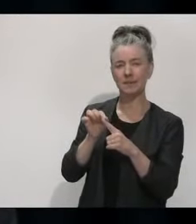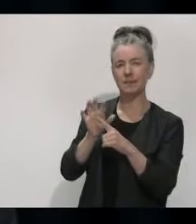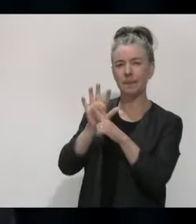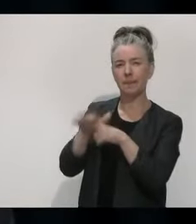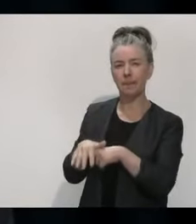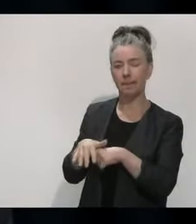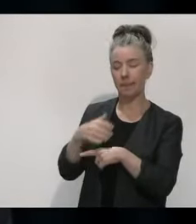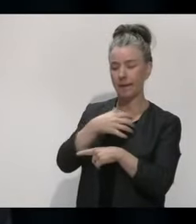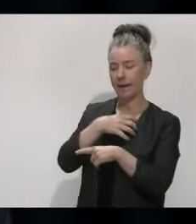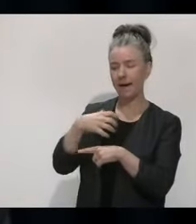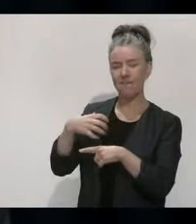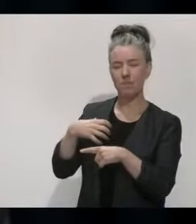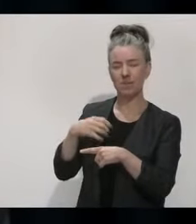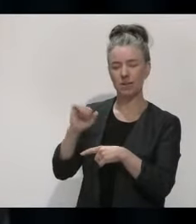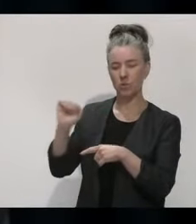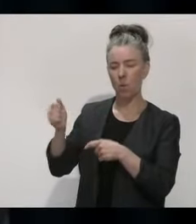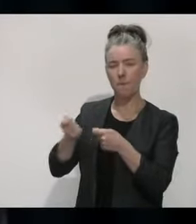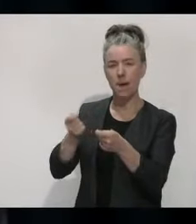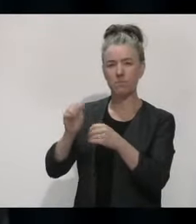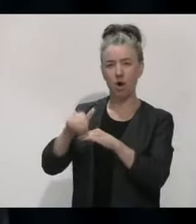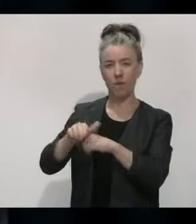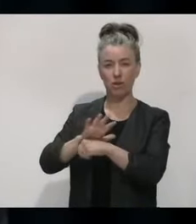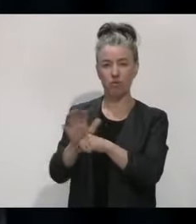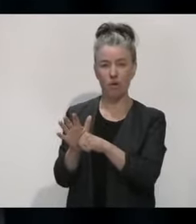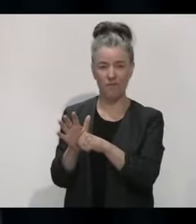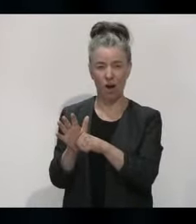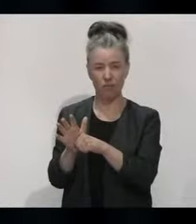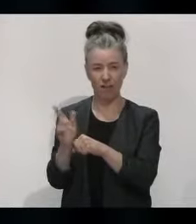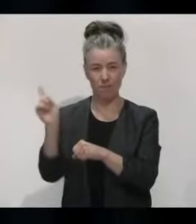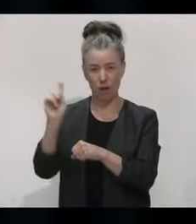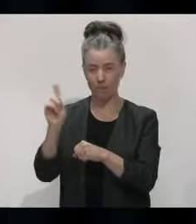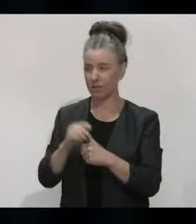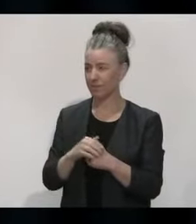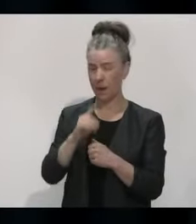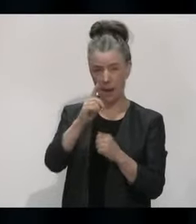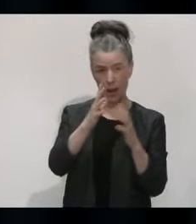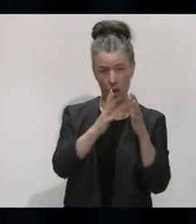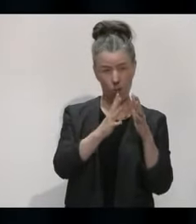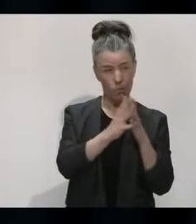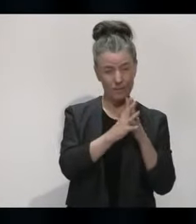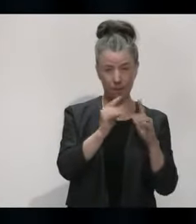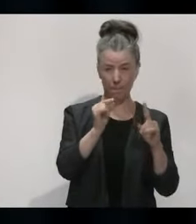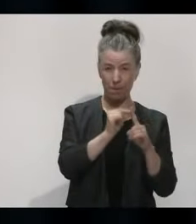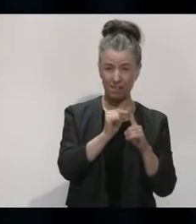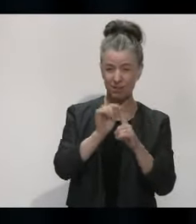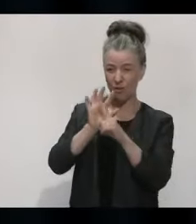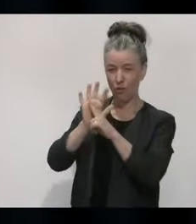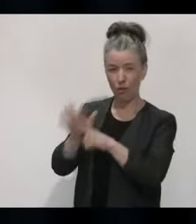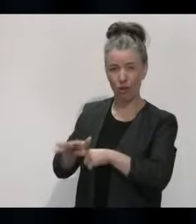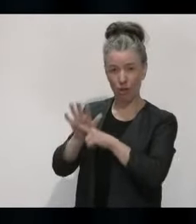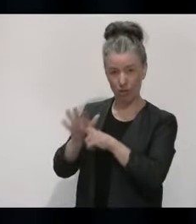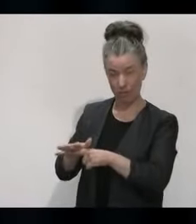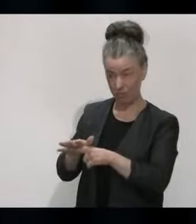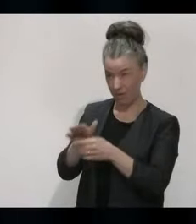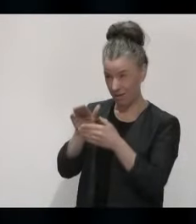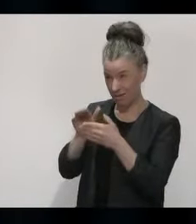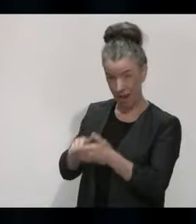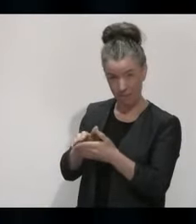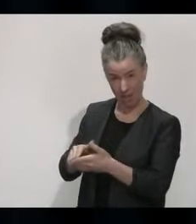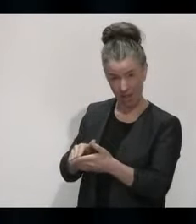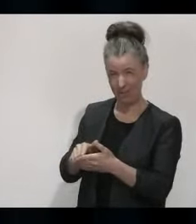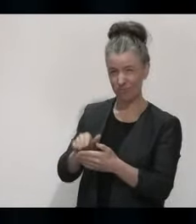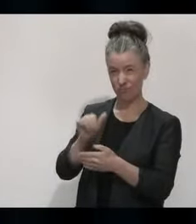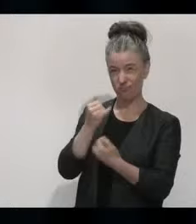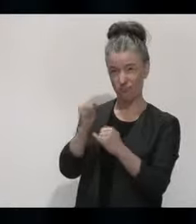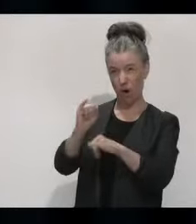this morning, specifically the border. Is it helpful to have a minister so senior in this government being actively criticising the government at a time